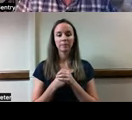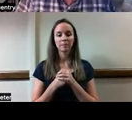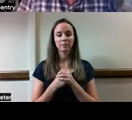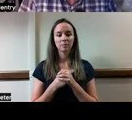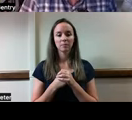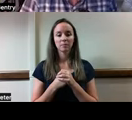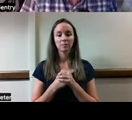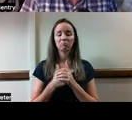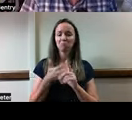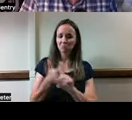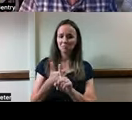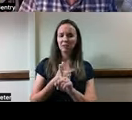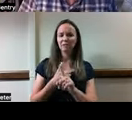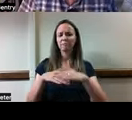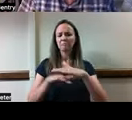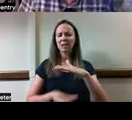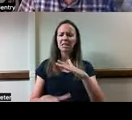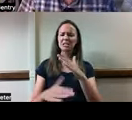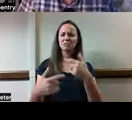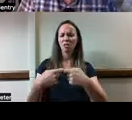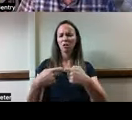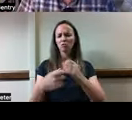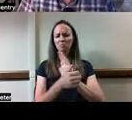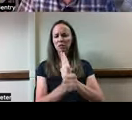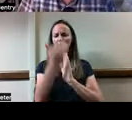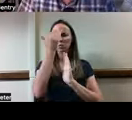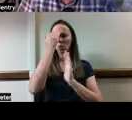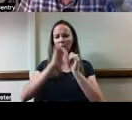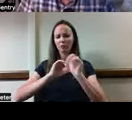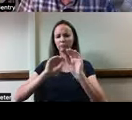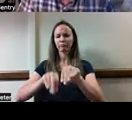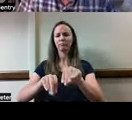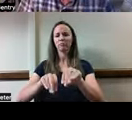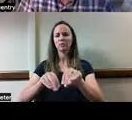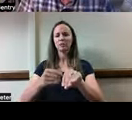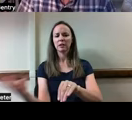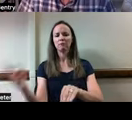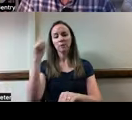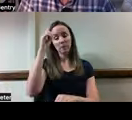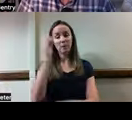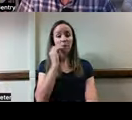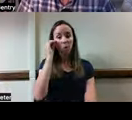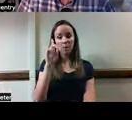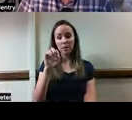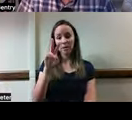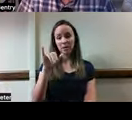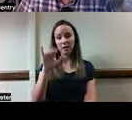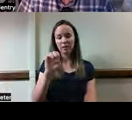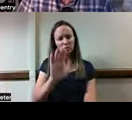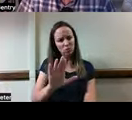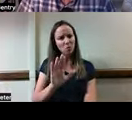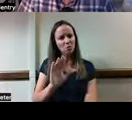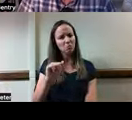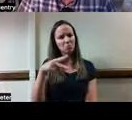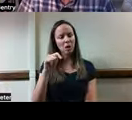You have some basic electrical skill that allowed you to install a suite of smart home devices in your own apartment. So you can